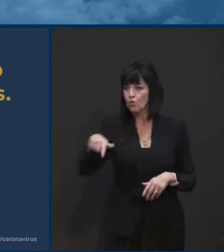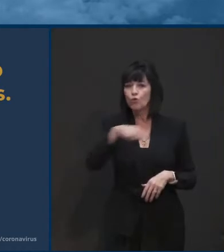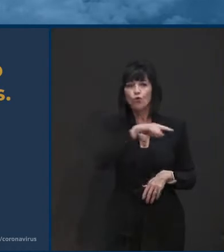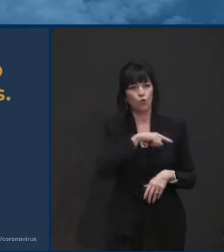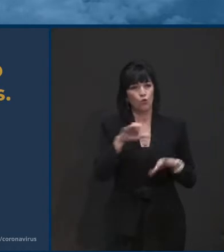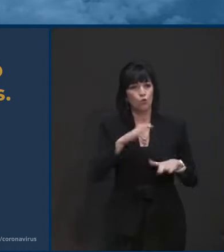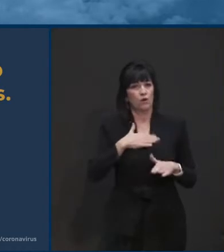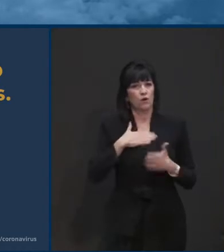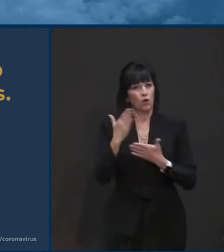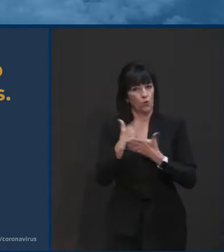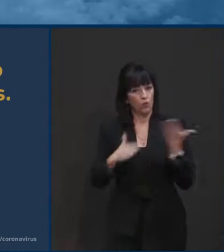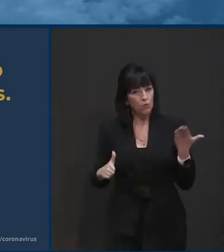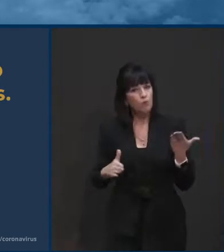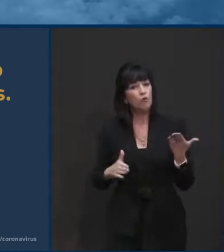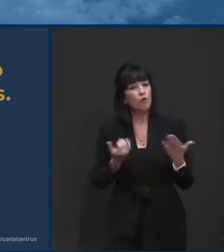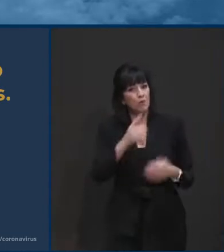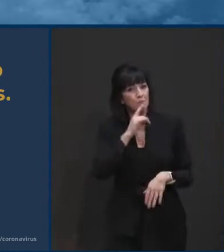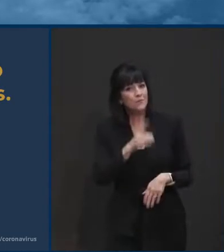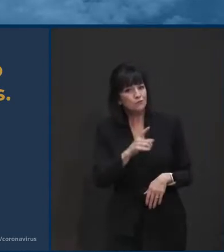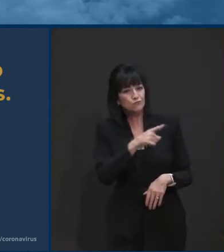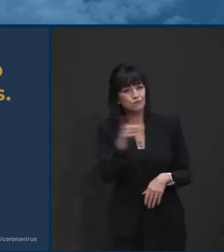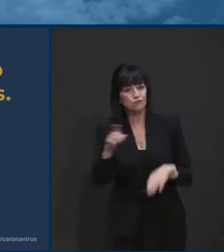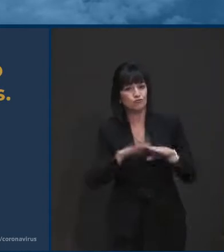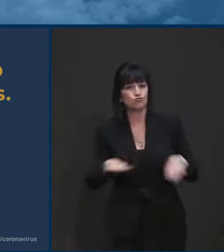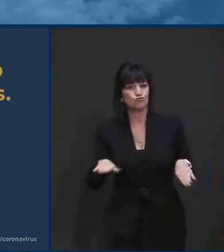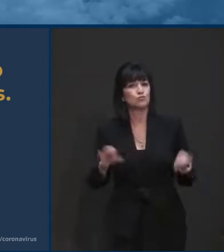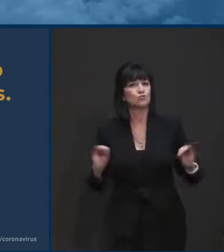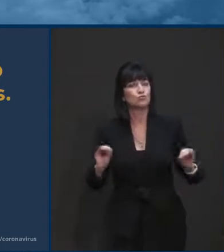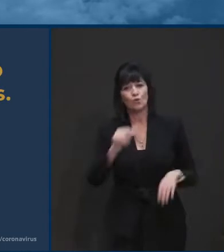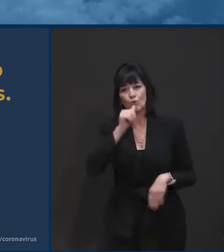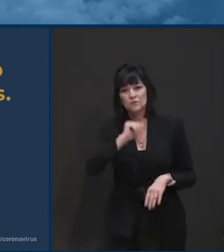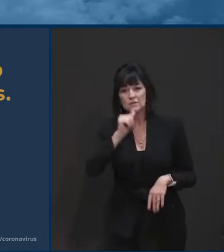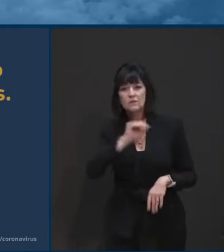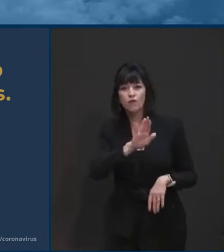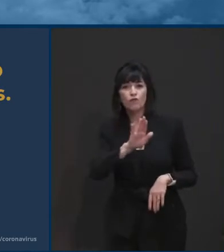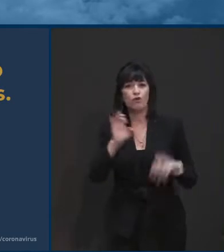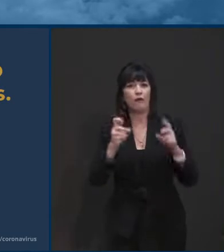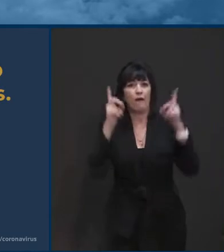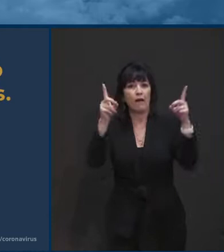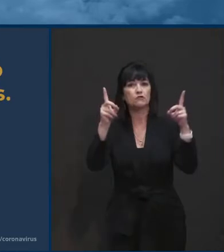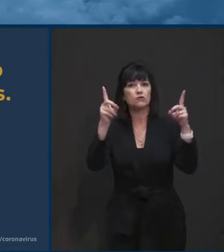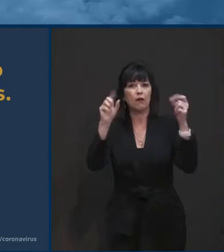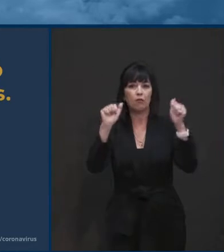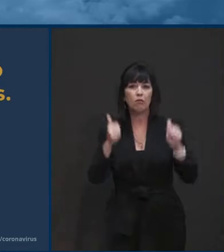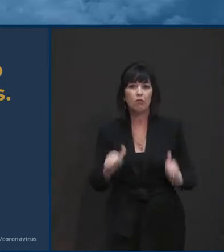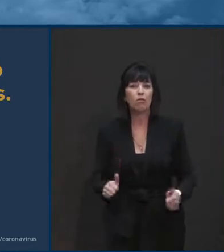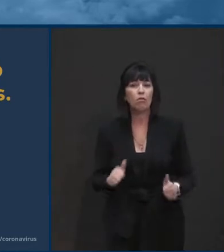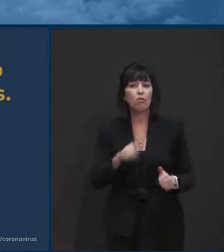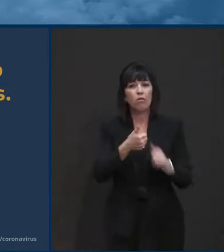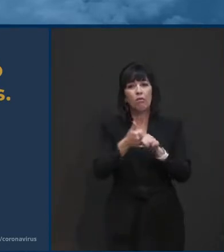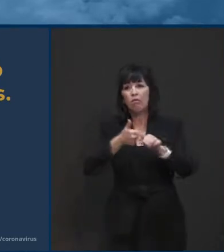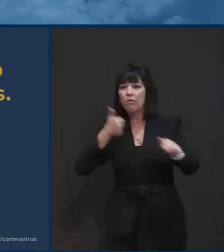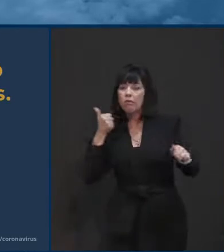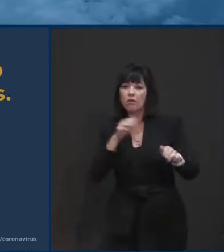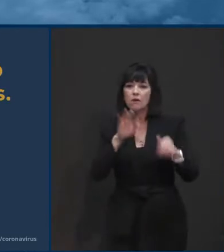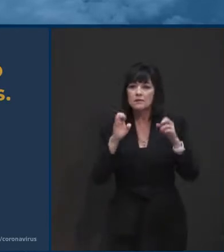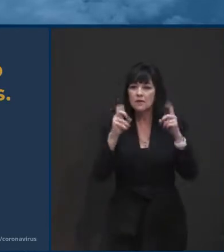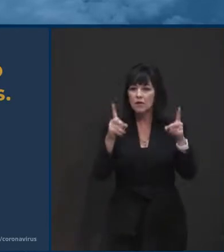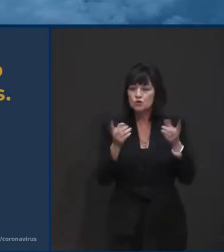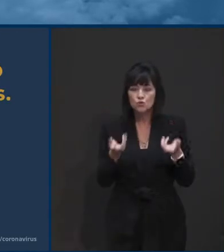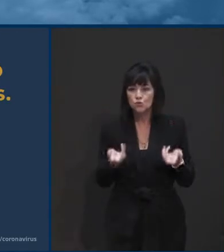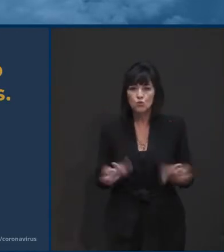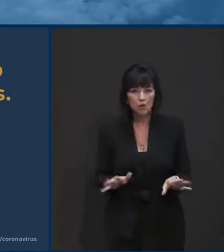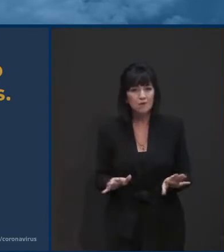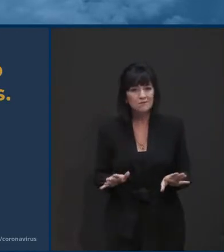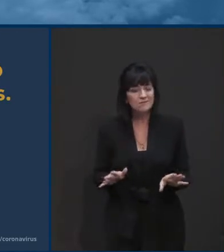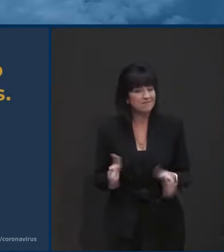sure, uh, that can happen. And all of us can do that by adjusting our, our holiday, uh, plans